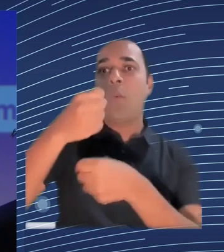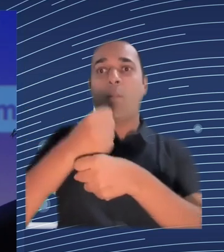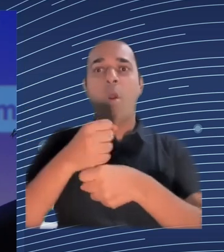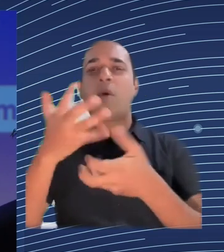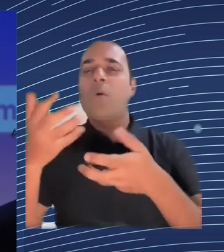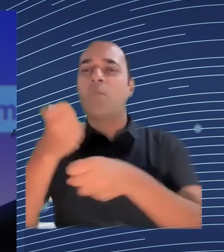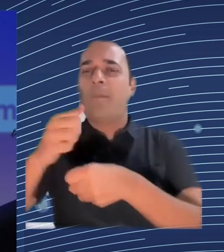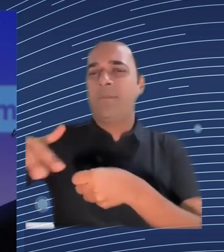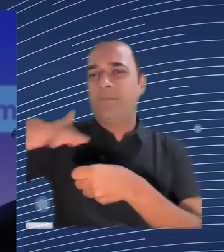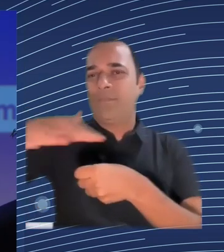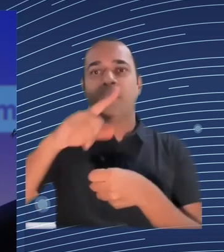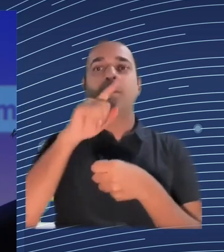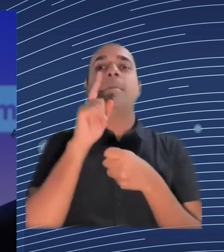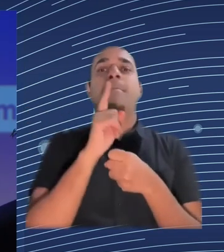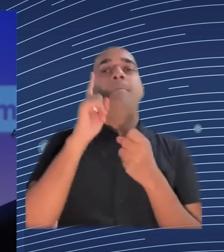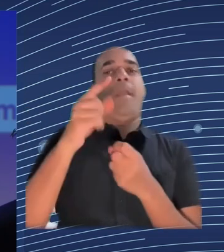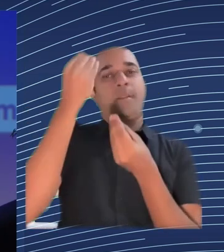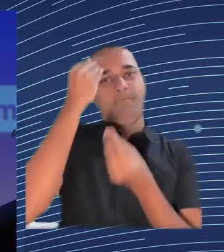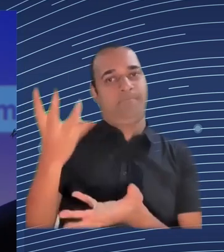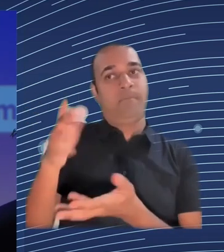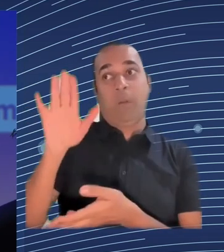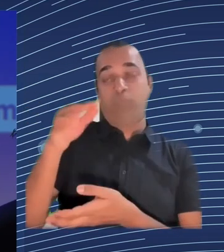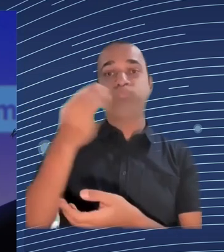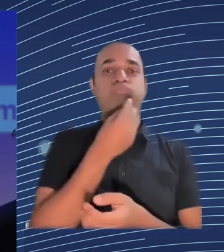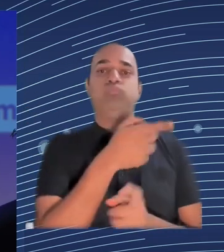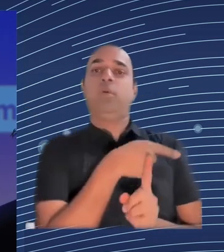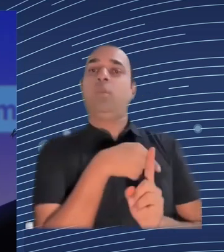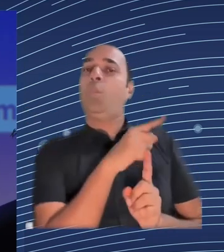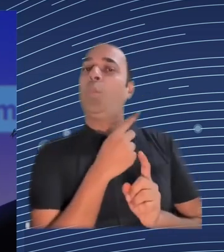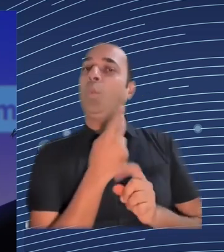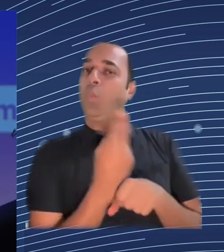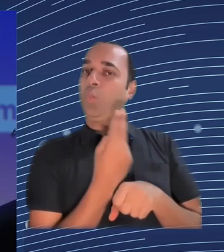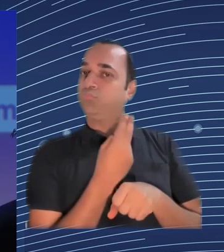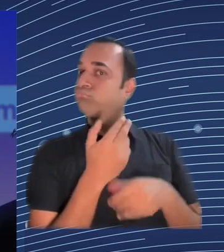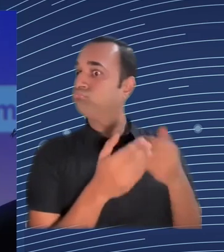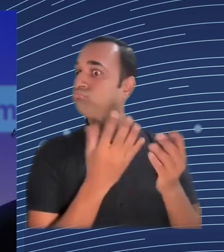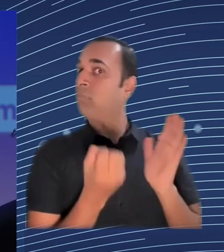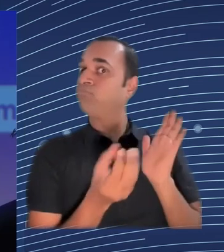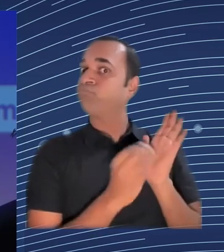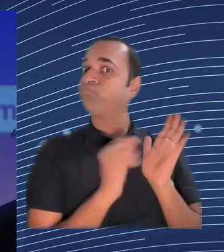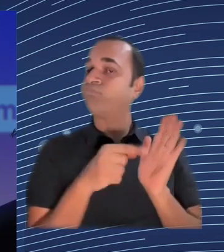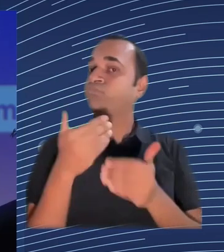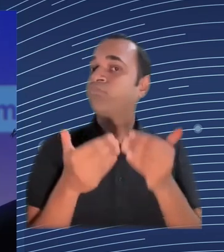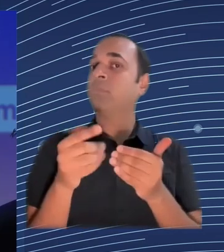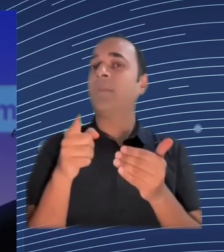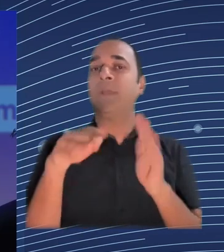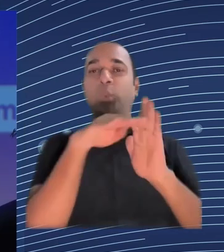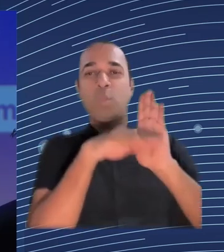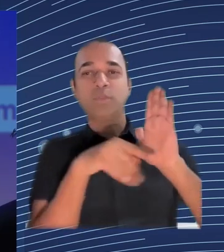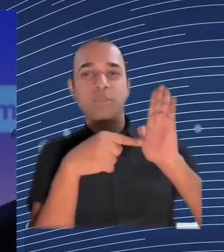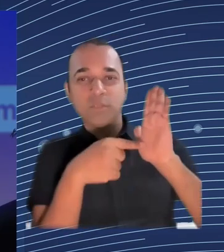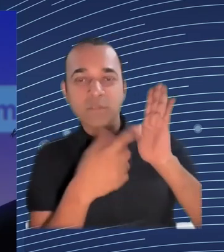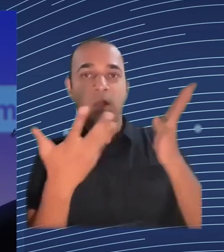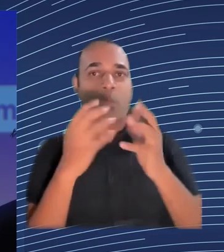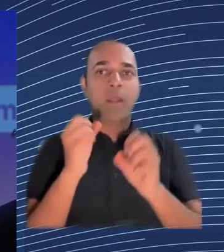they are using parameters like ideological affiliation union affiliation or even gender or age age